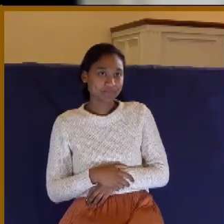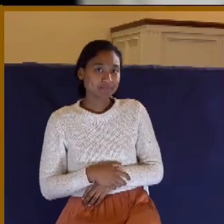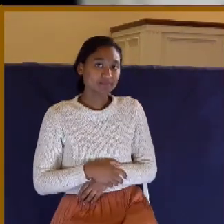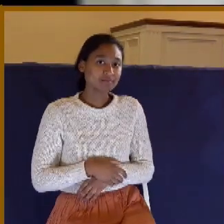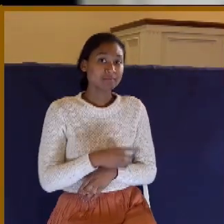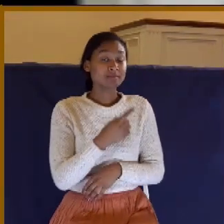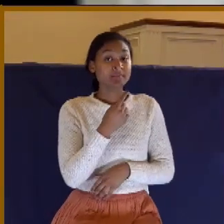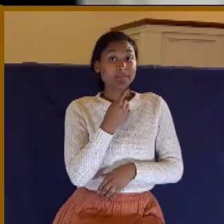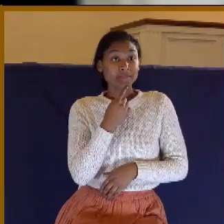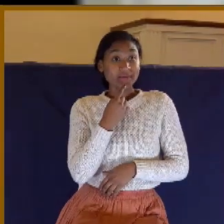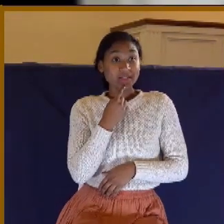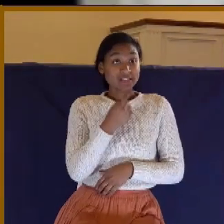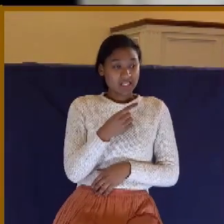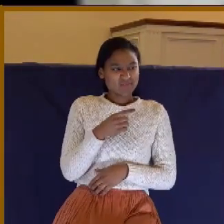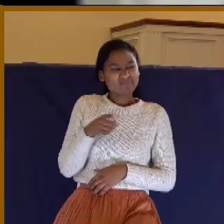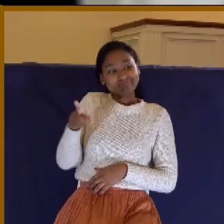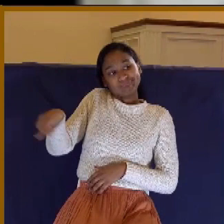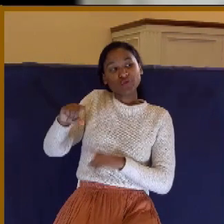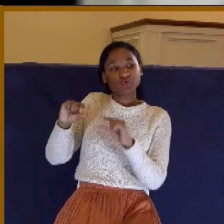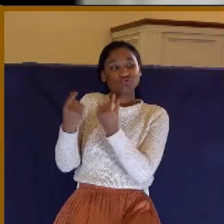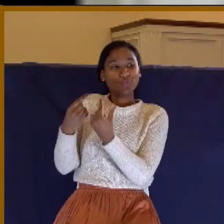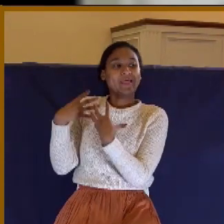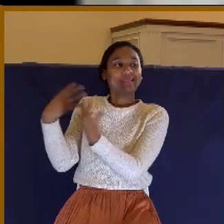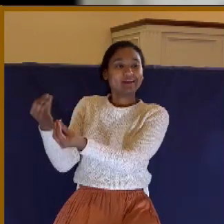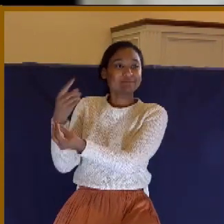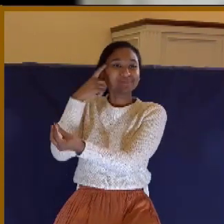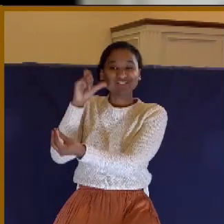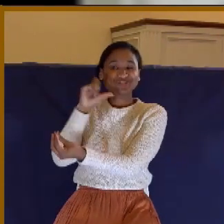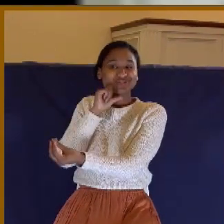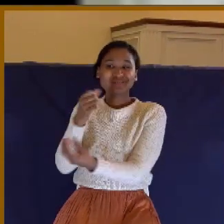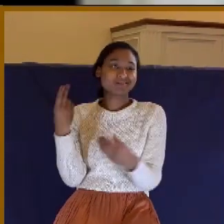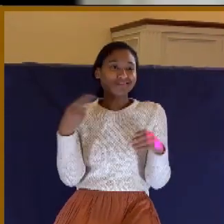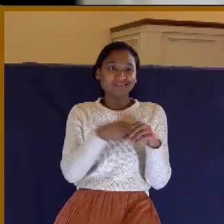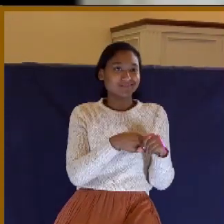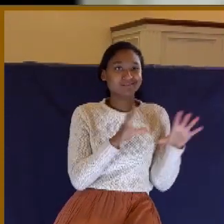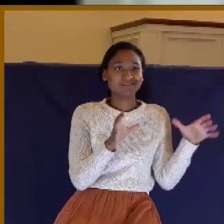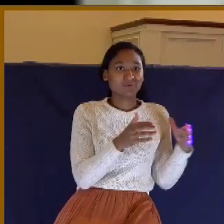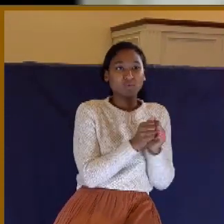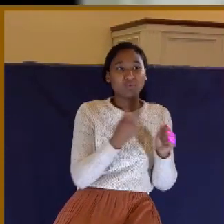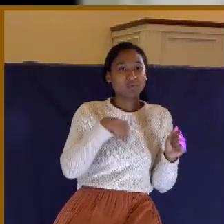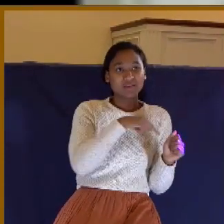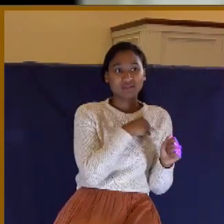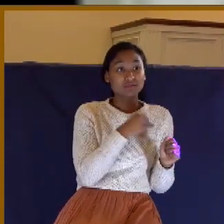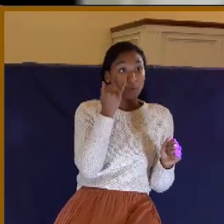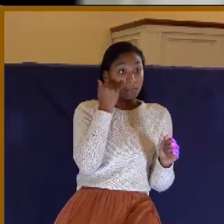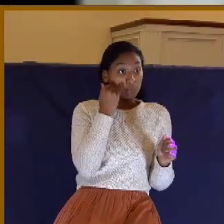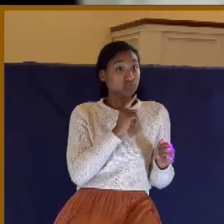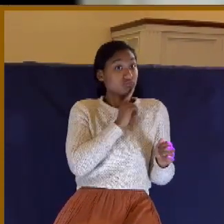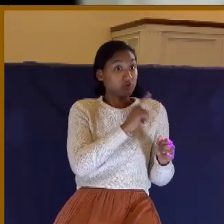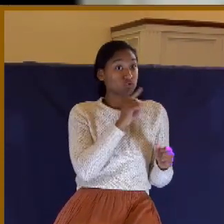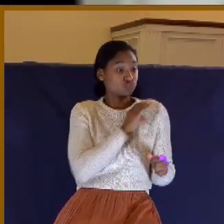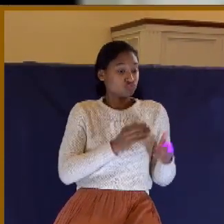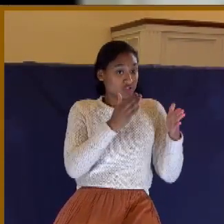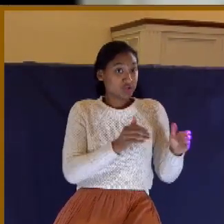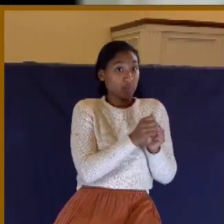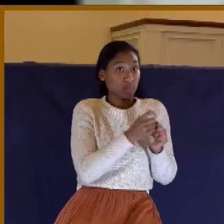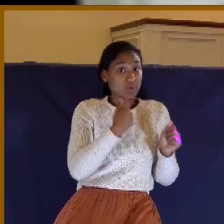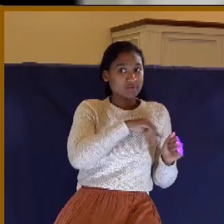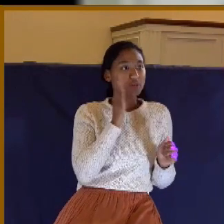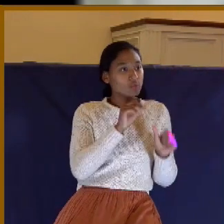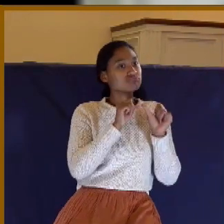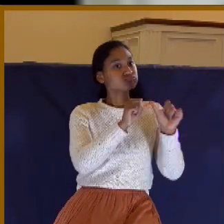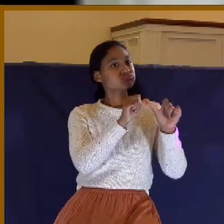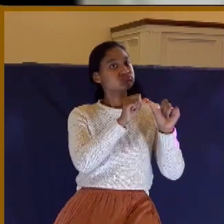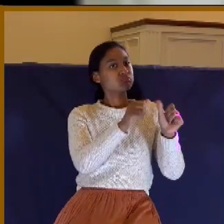He says, went out from us because they were not of us. For if they had been of us, they would no doubt have continued with us.